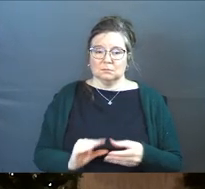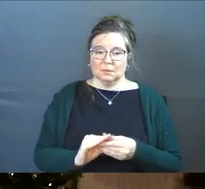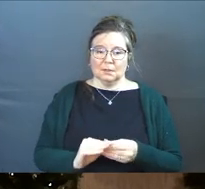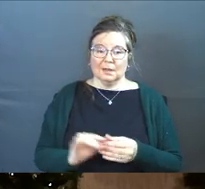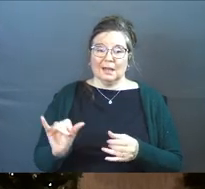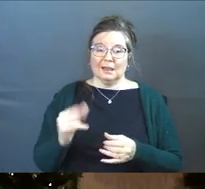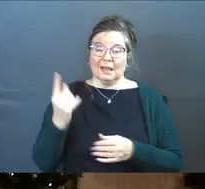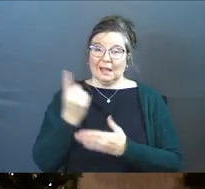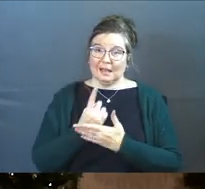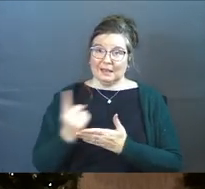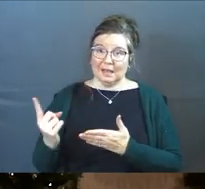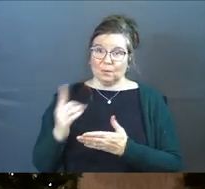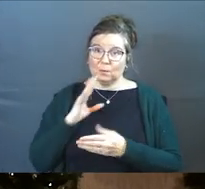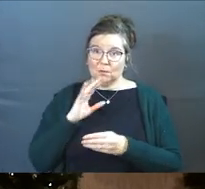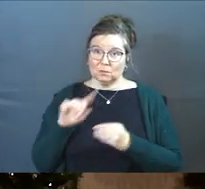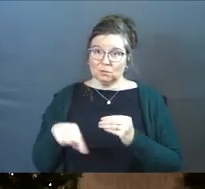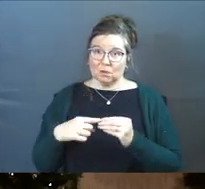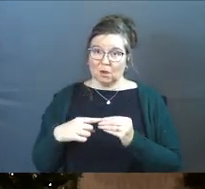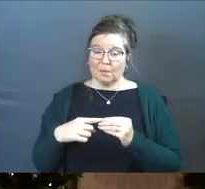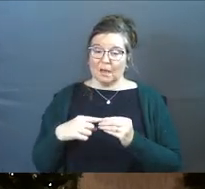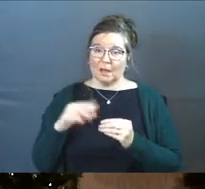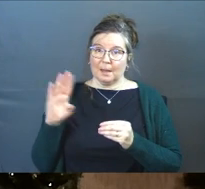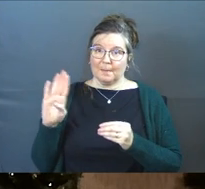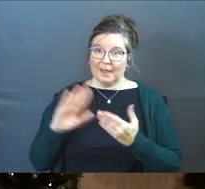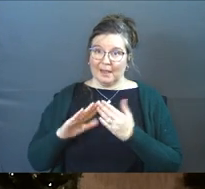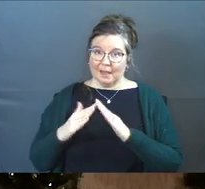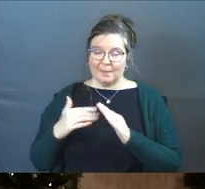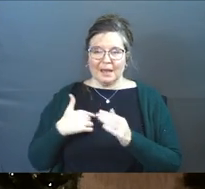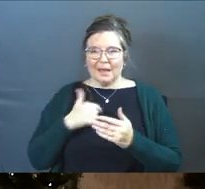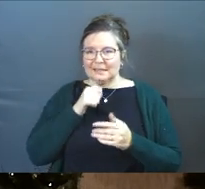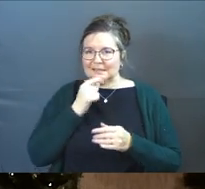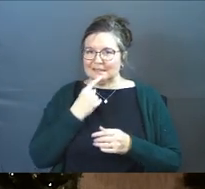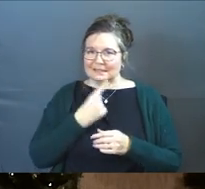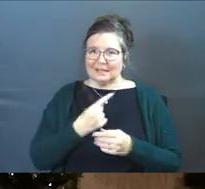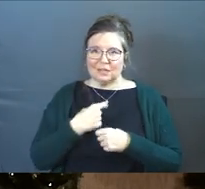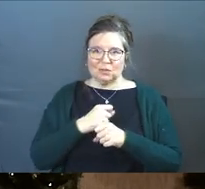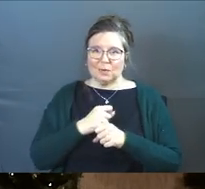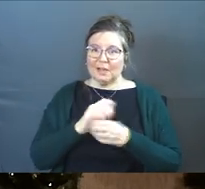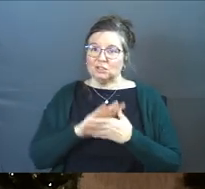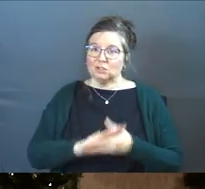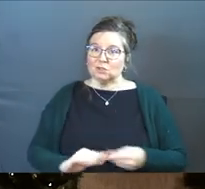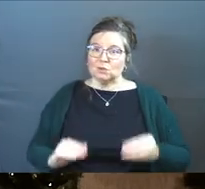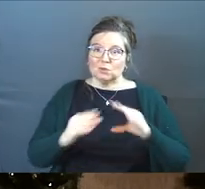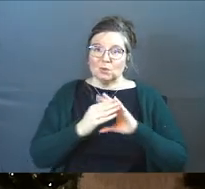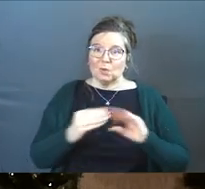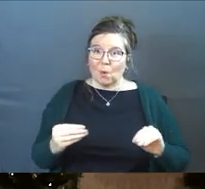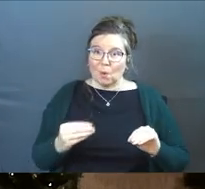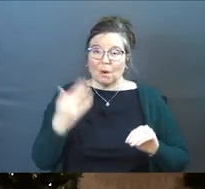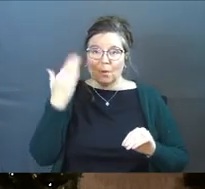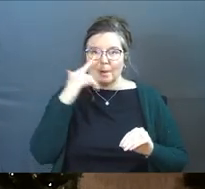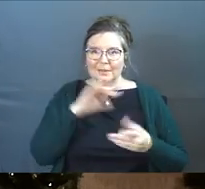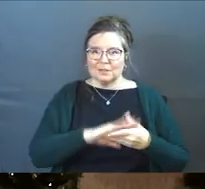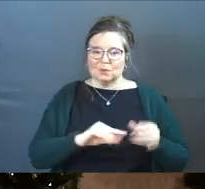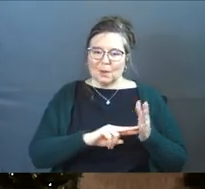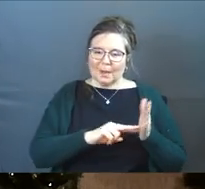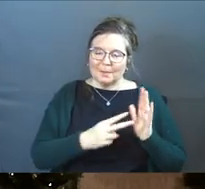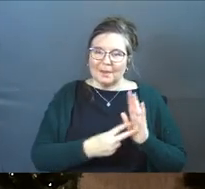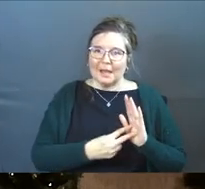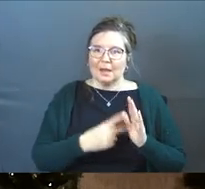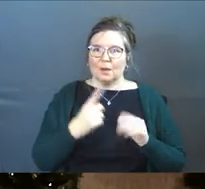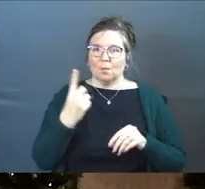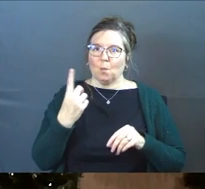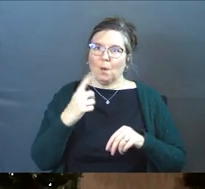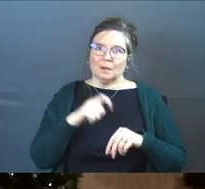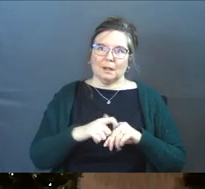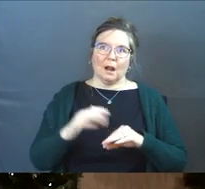And like last week when we talked about Bethlehem, I do not say the creation story because the creation story implies once